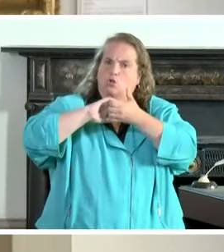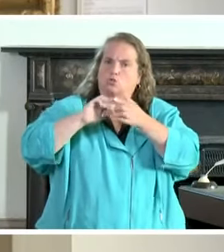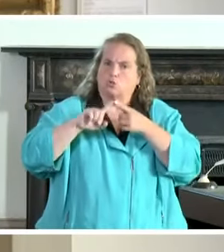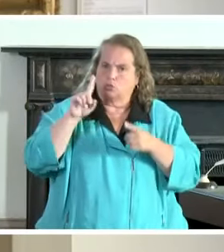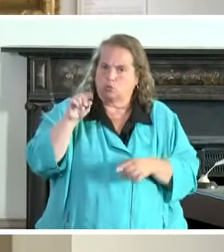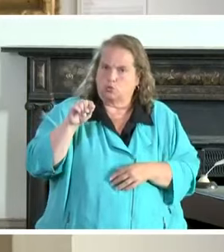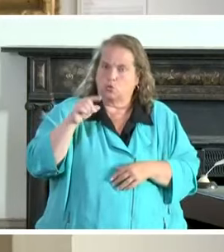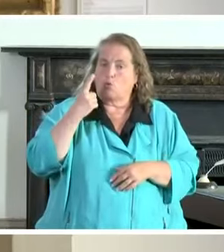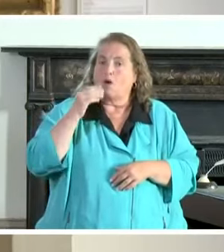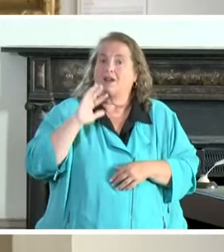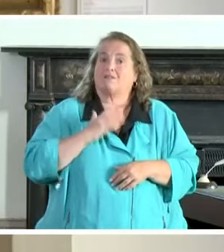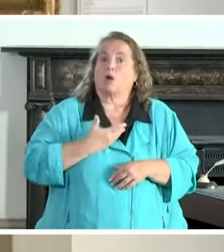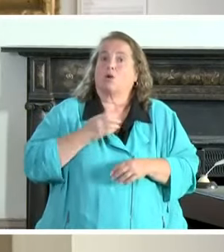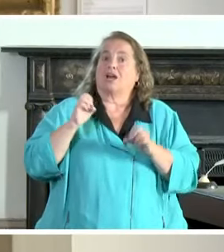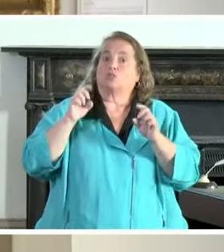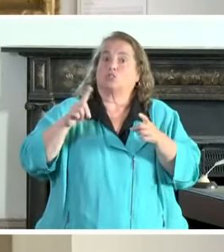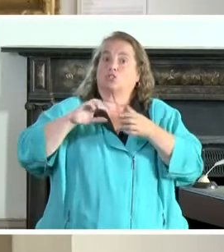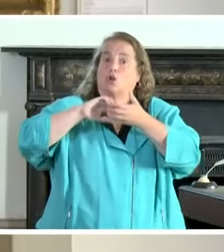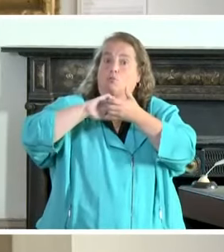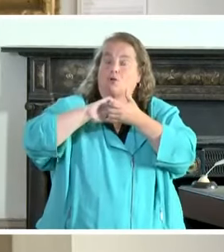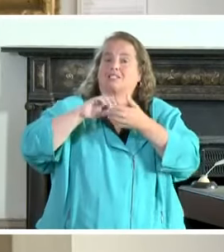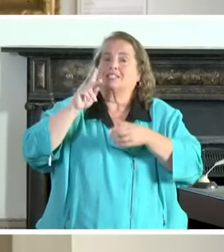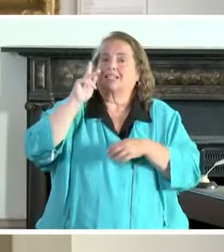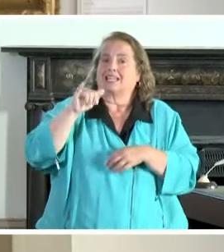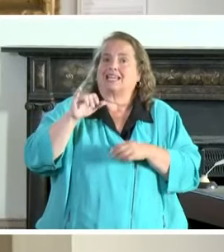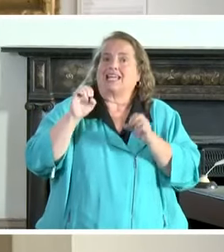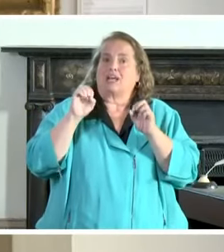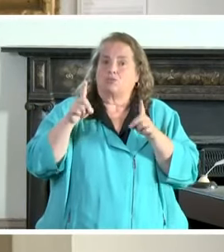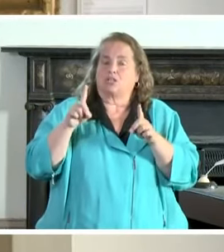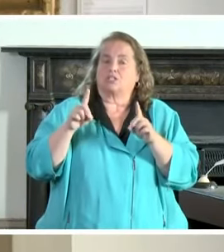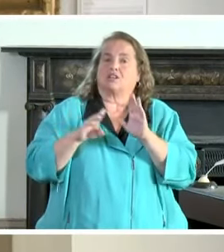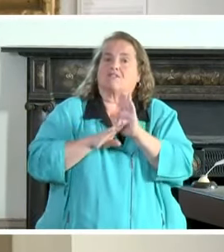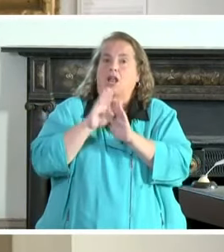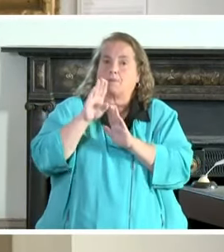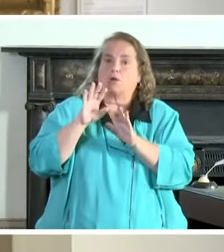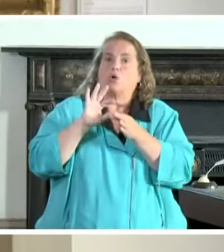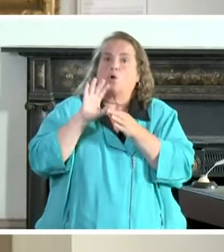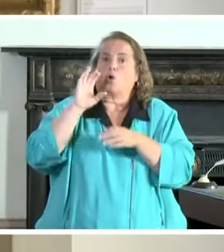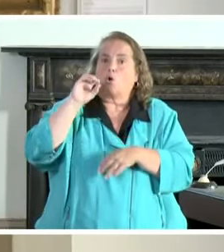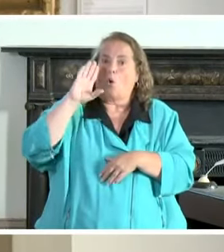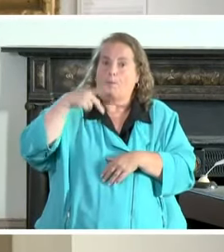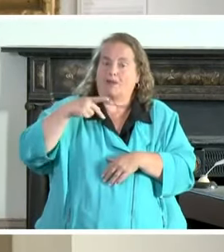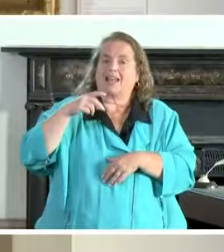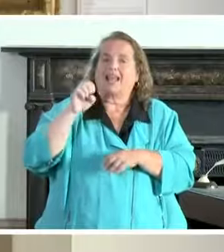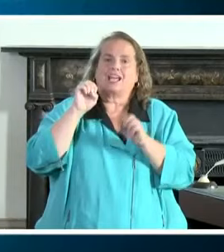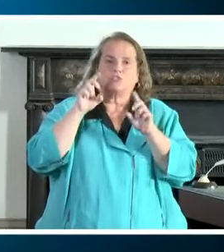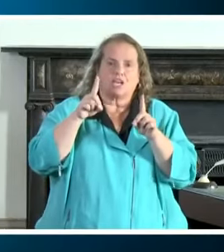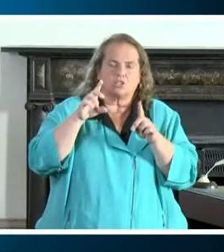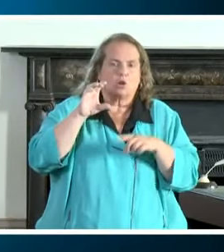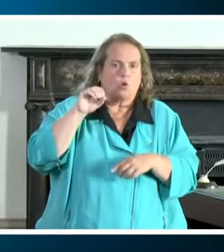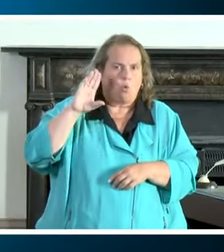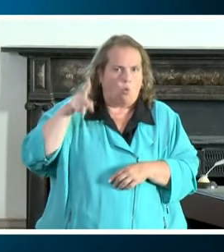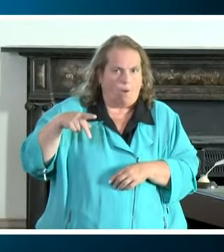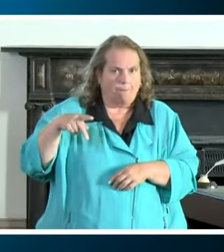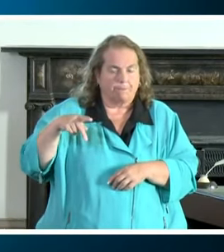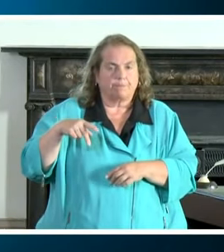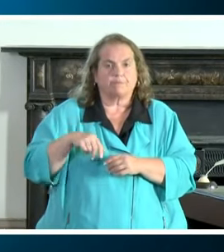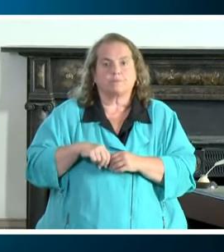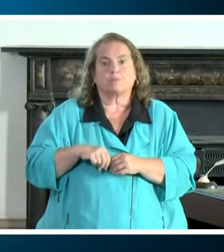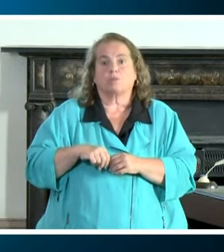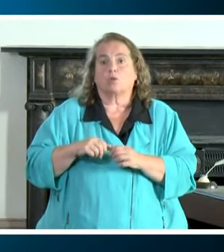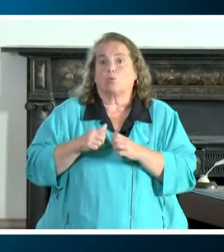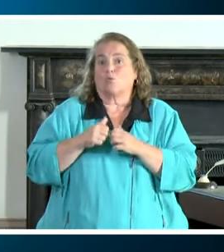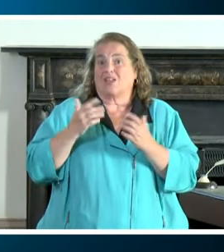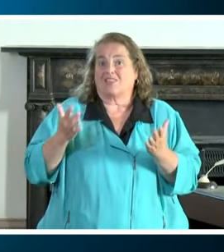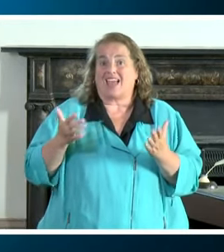and one of our education partners is the kentucky education development corporation they are education cooperative and without